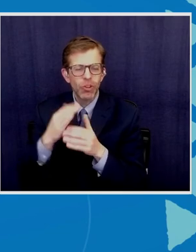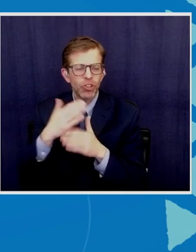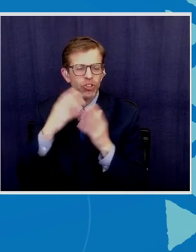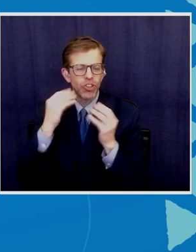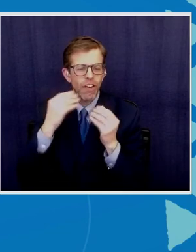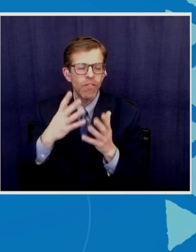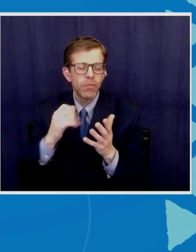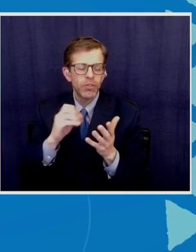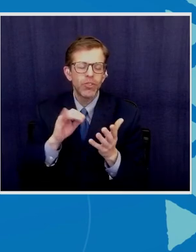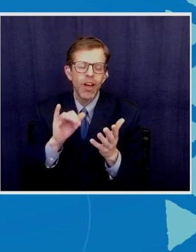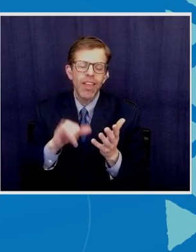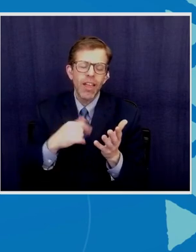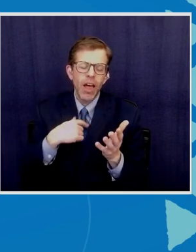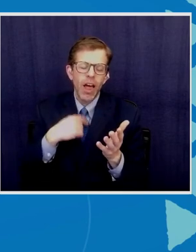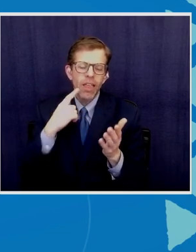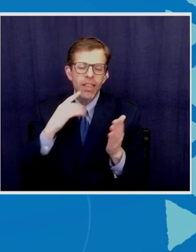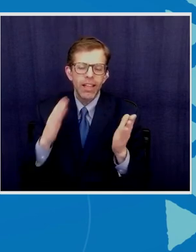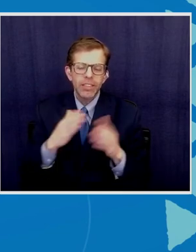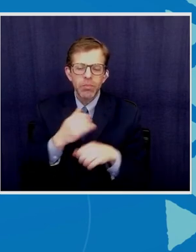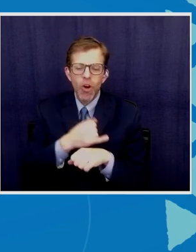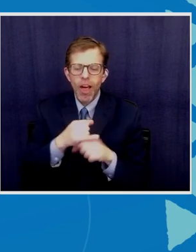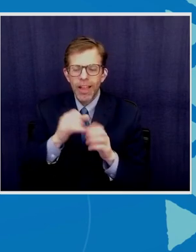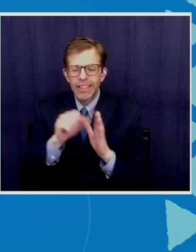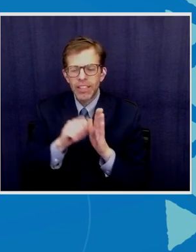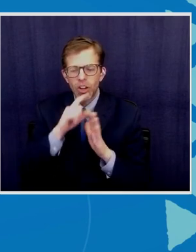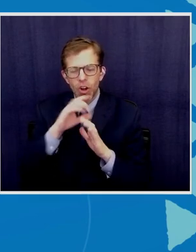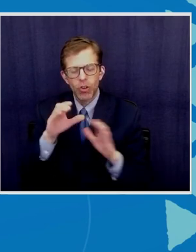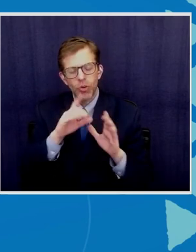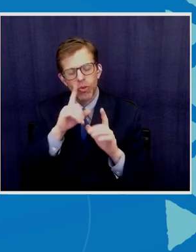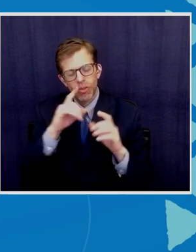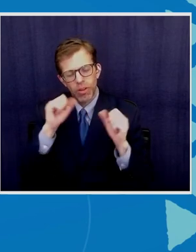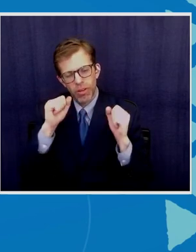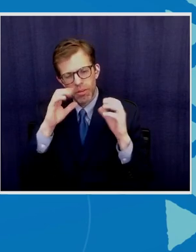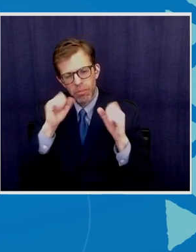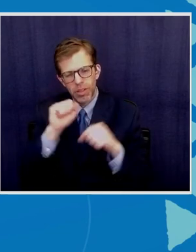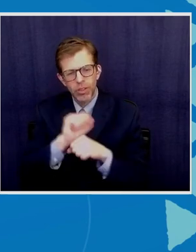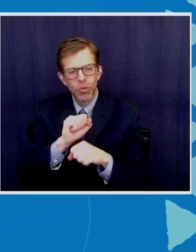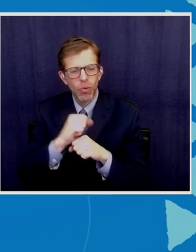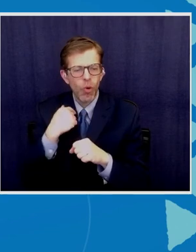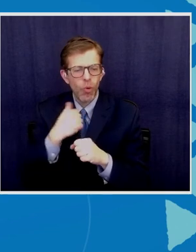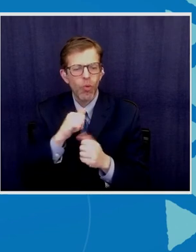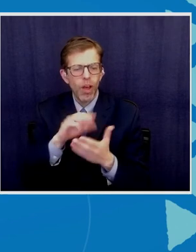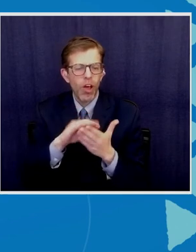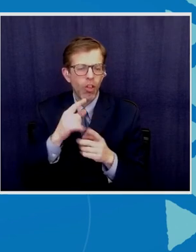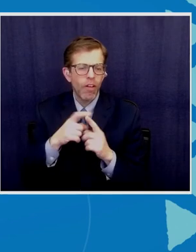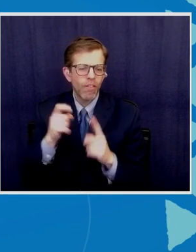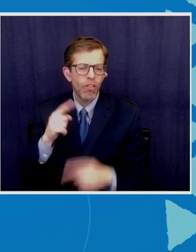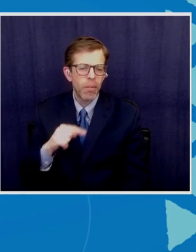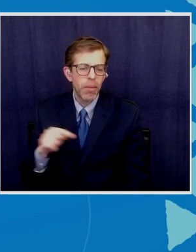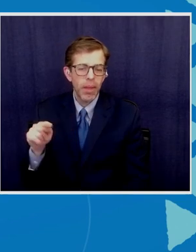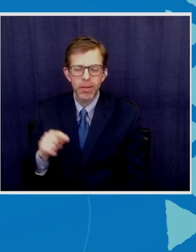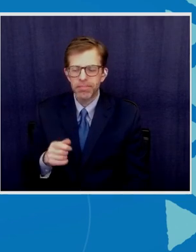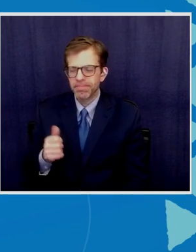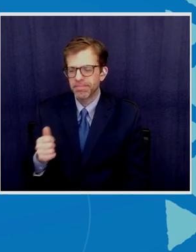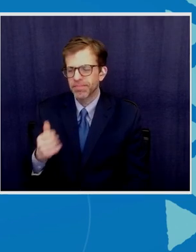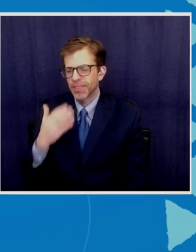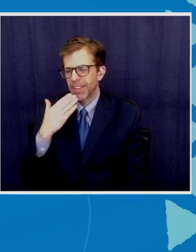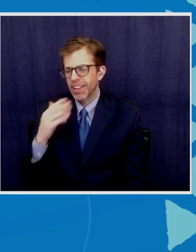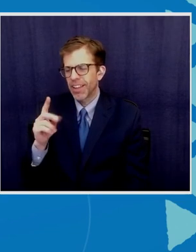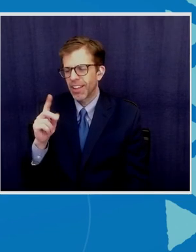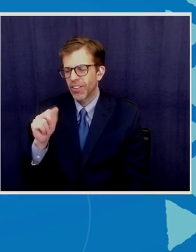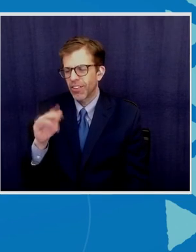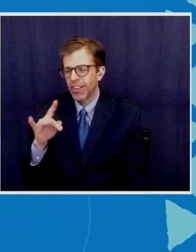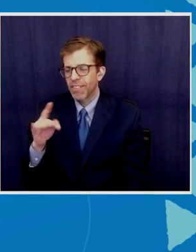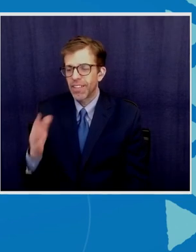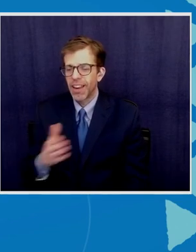think small island states are doing amazing work and we can learn from them. Thank you David and then Manu from